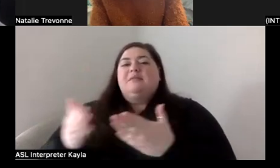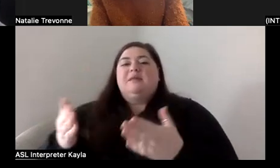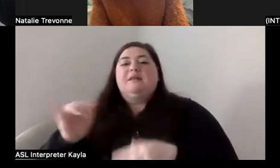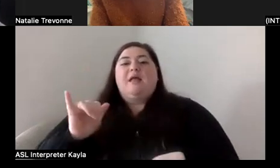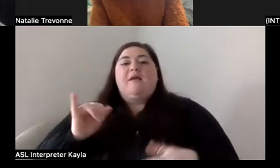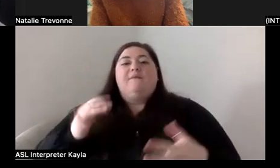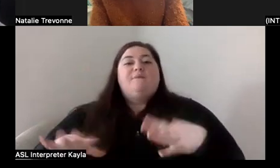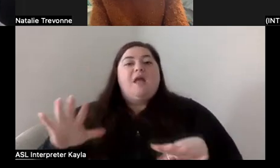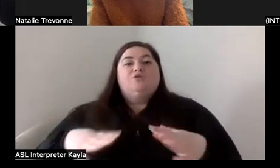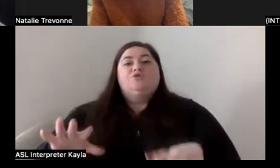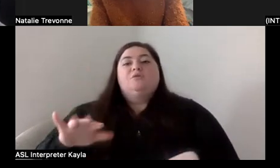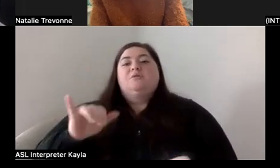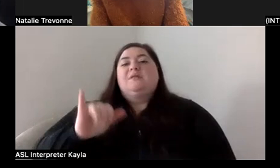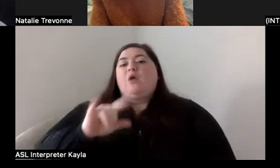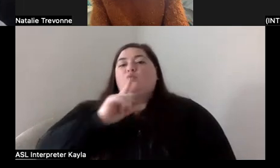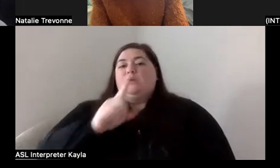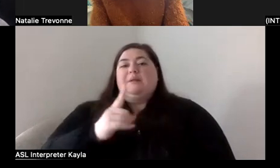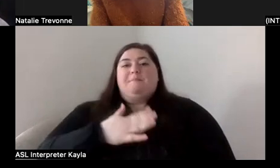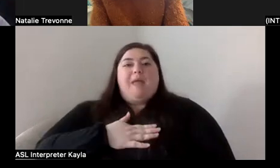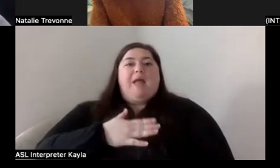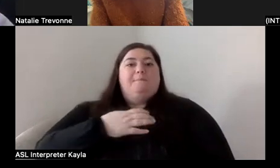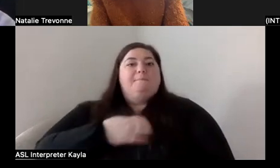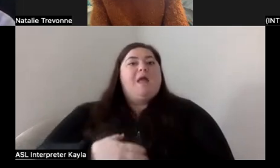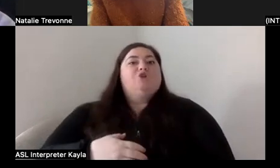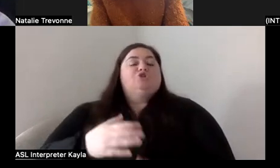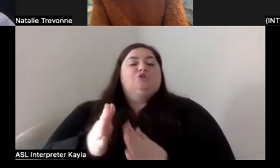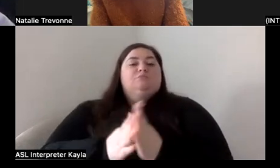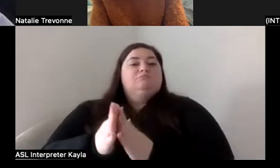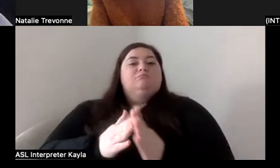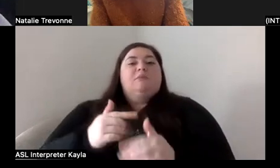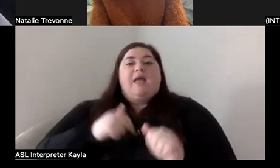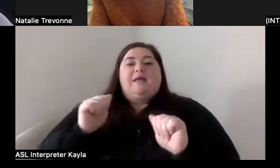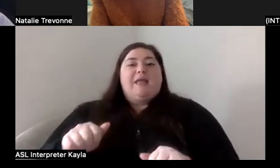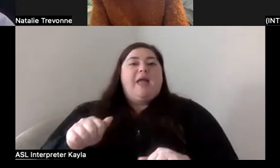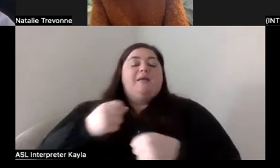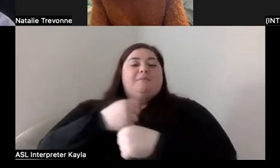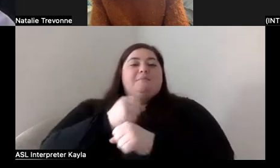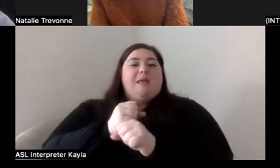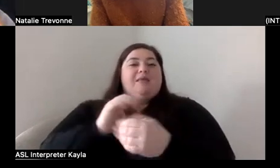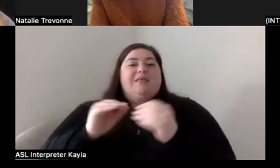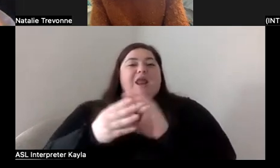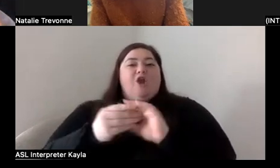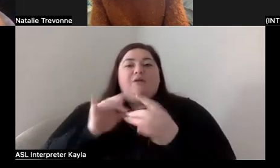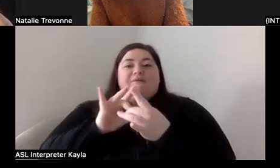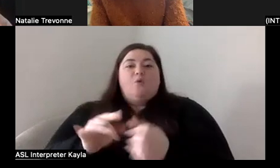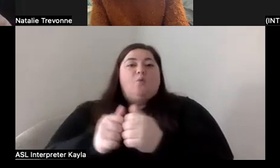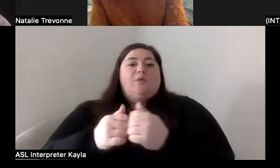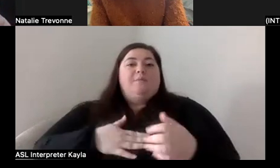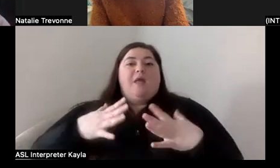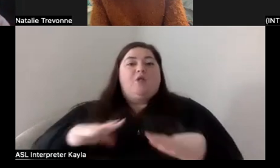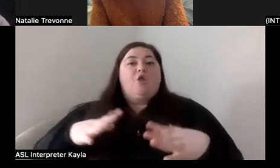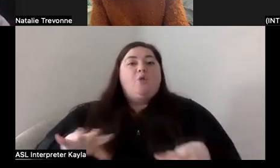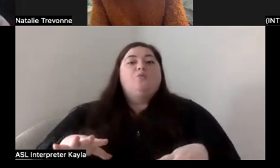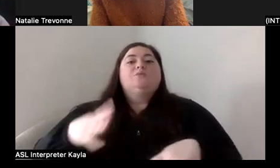always been a passion of mine. I get to create the narrative around the types of clothing that I put out and the messaging and